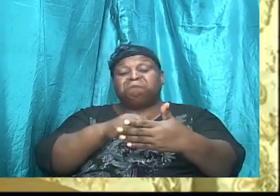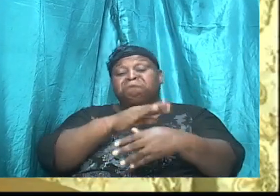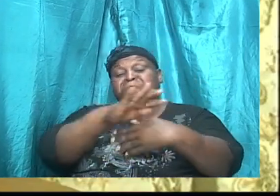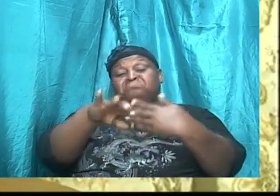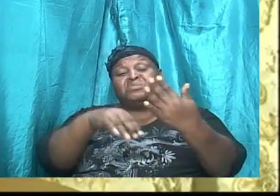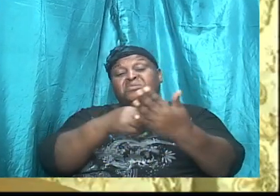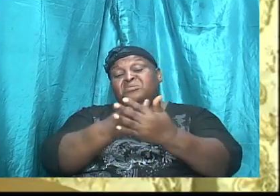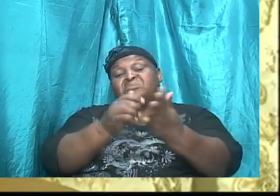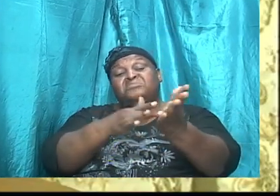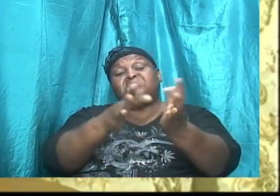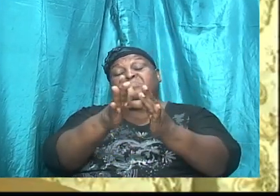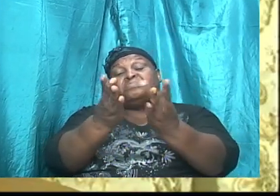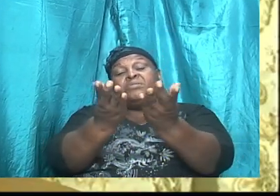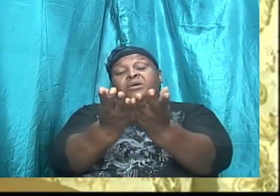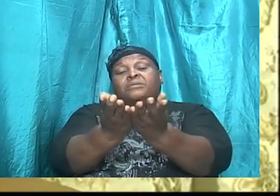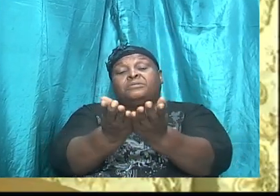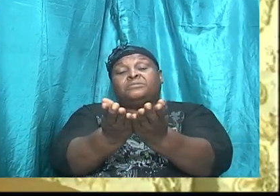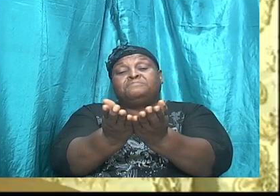Bible.